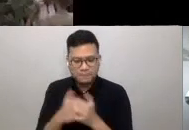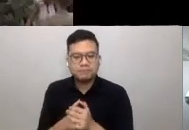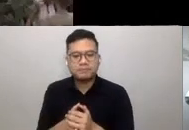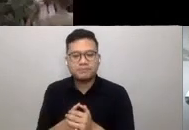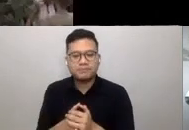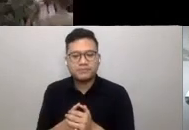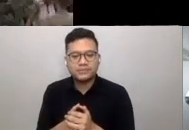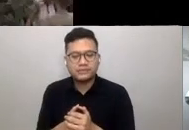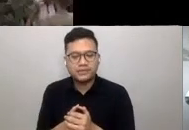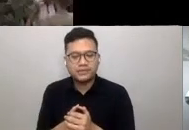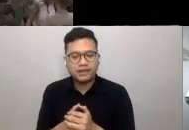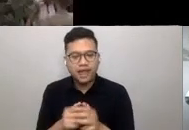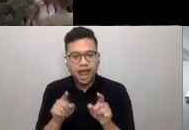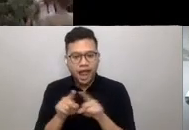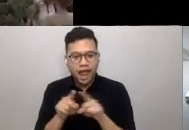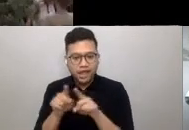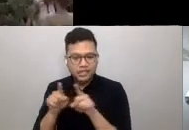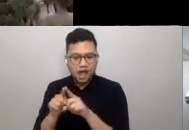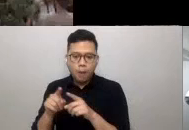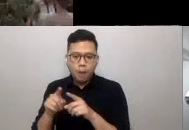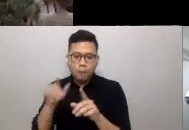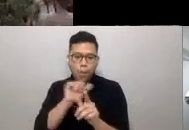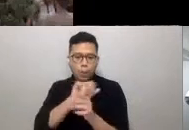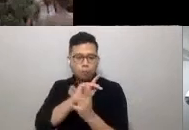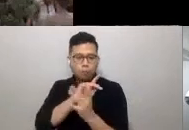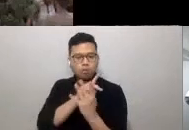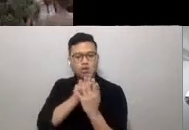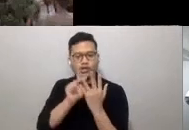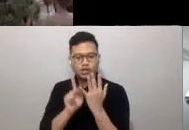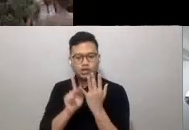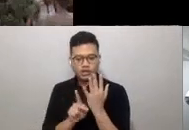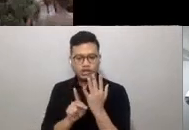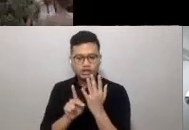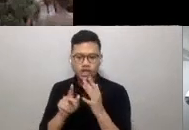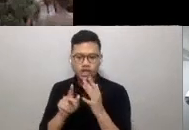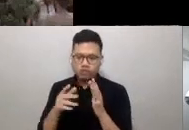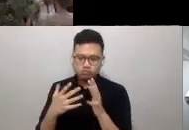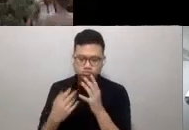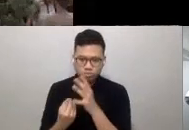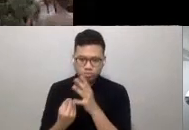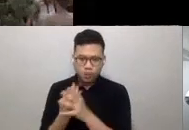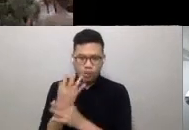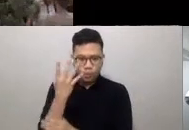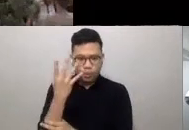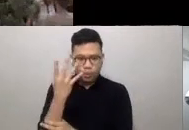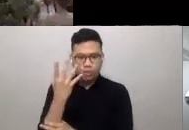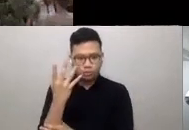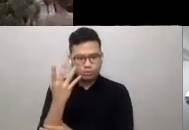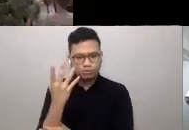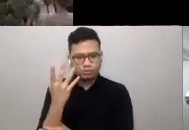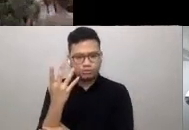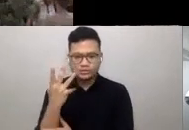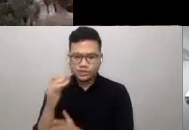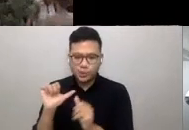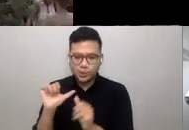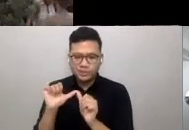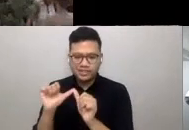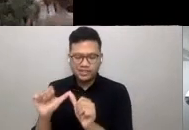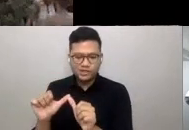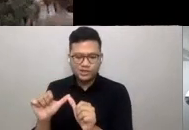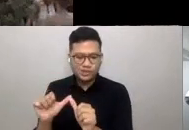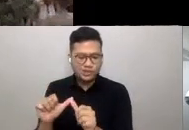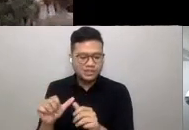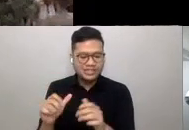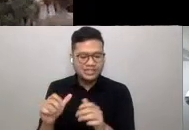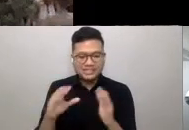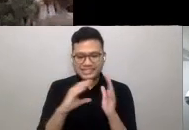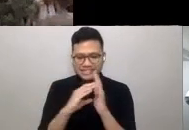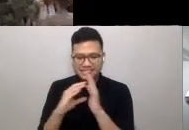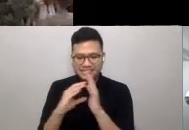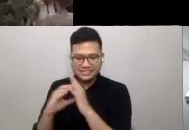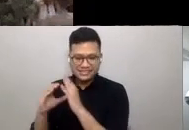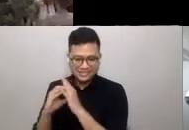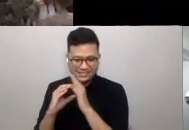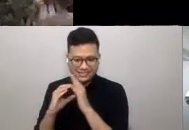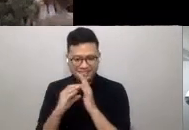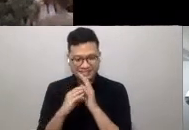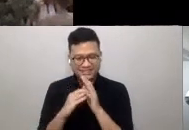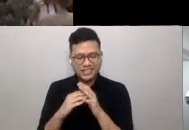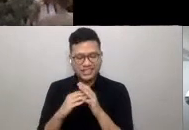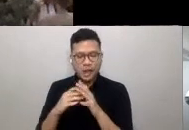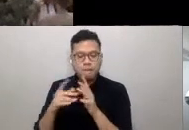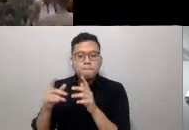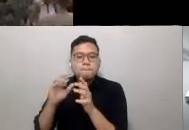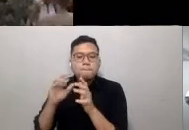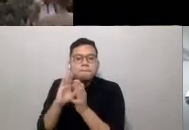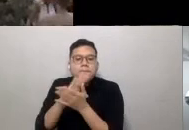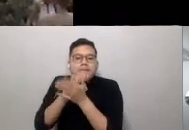As populations grew and migratory patterns to urban centres continued, cities increasingly became theatres